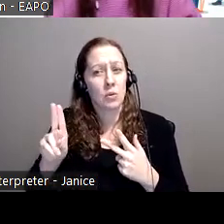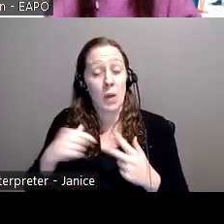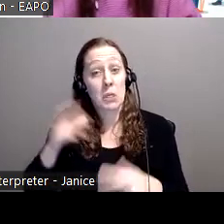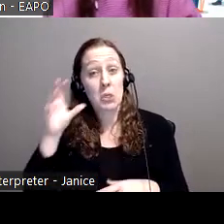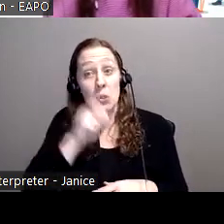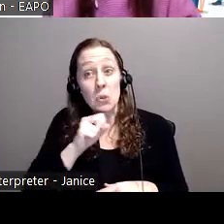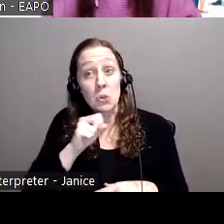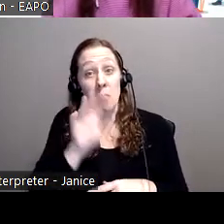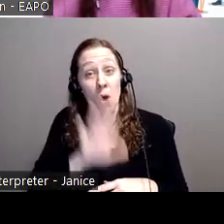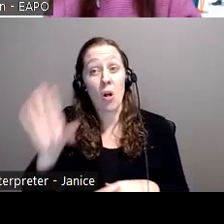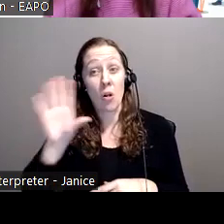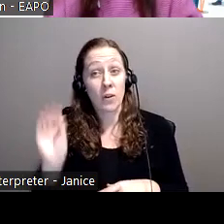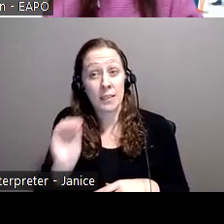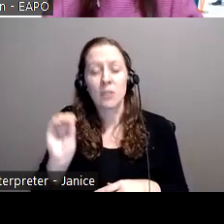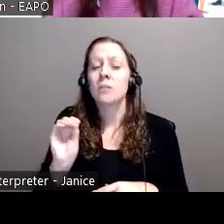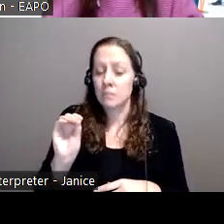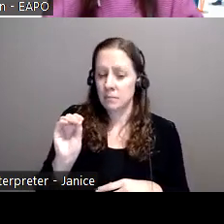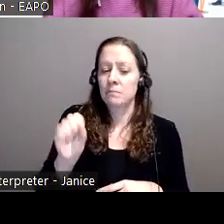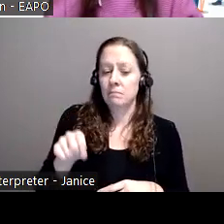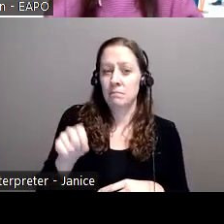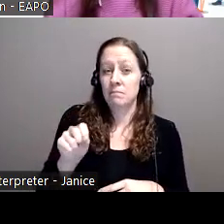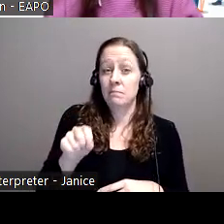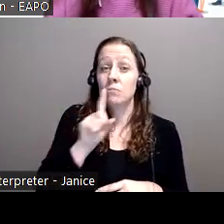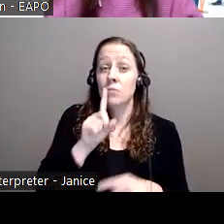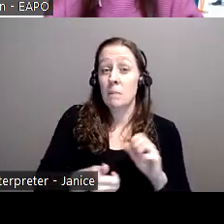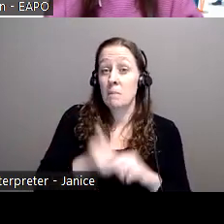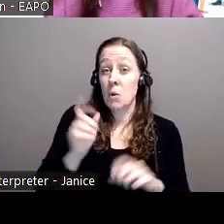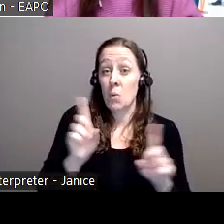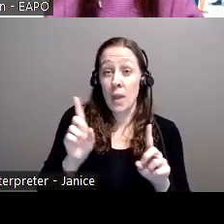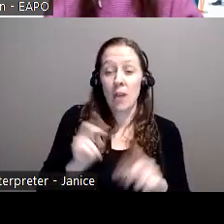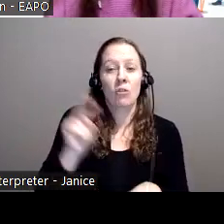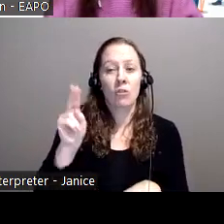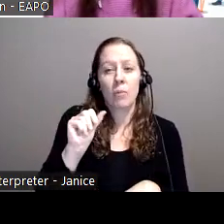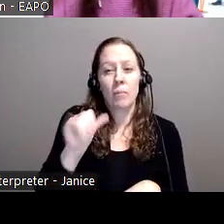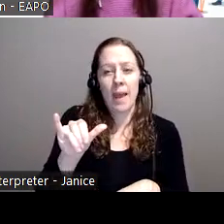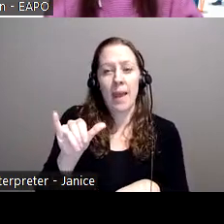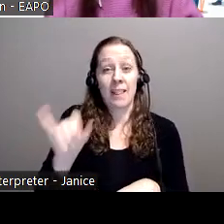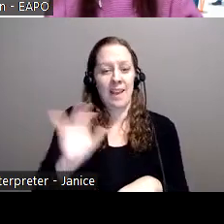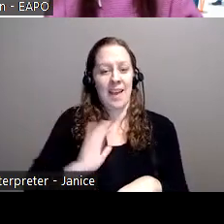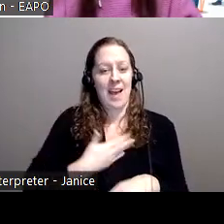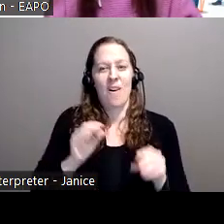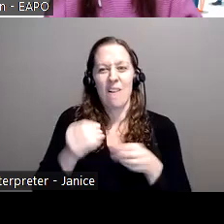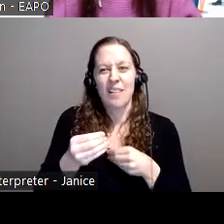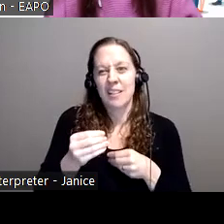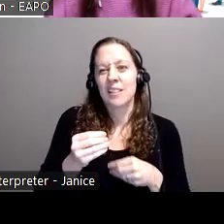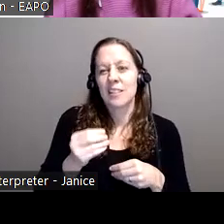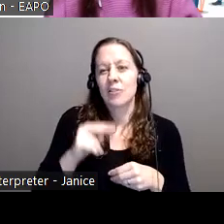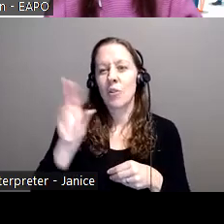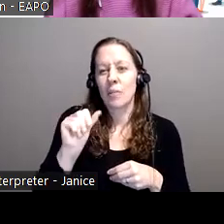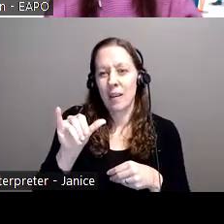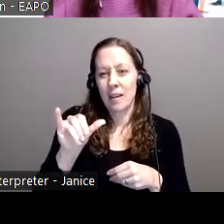Ontario? Yeah. They're mostly, honestly, mostly located in North Bay because that's where our office is. But